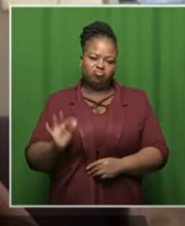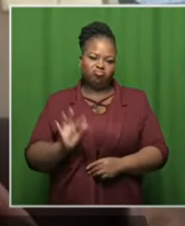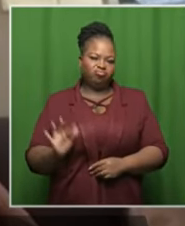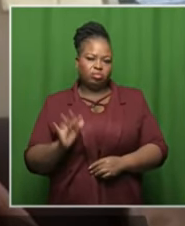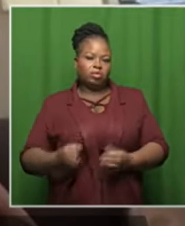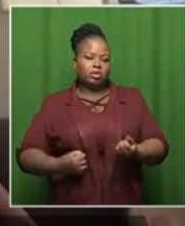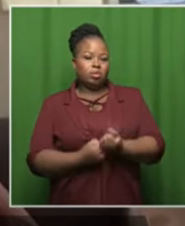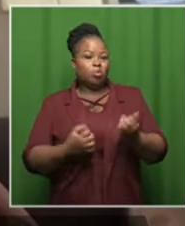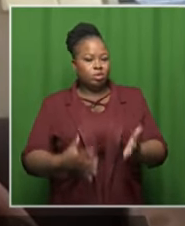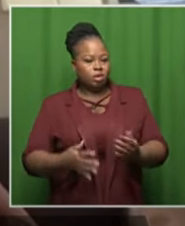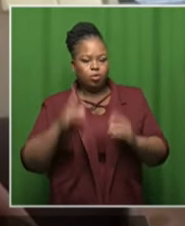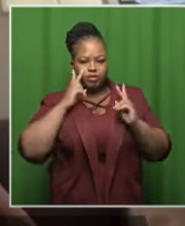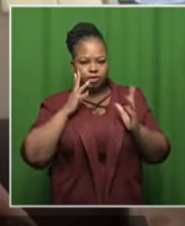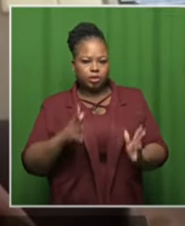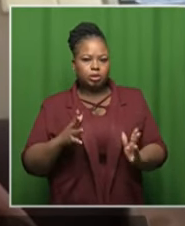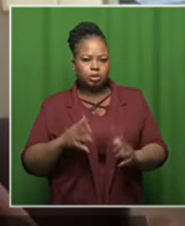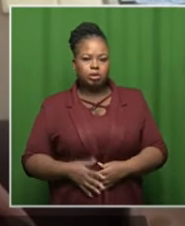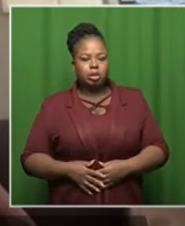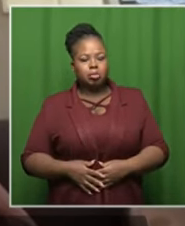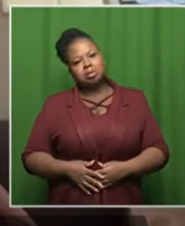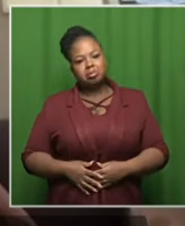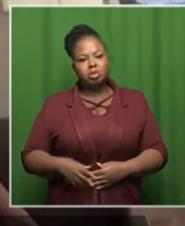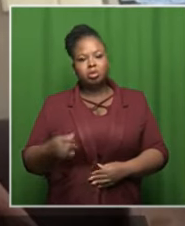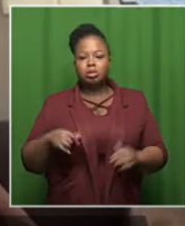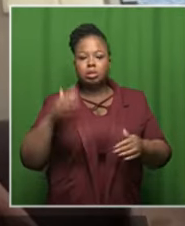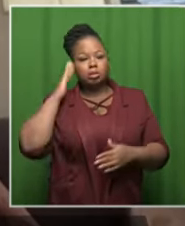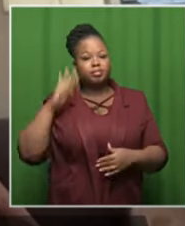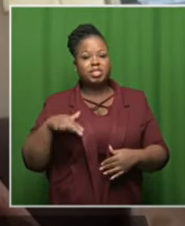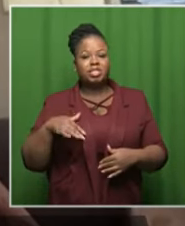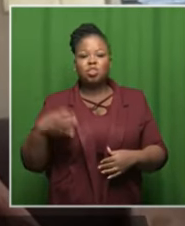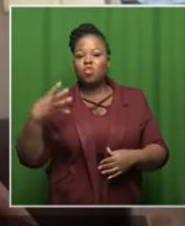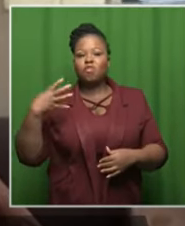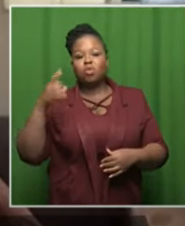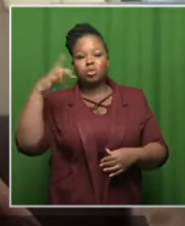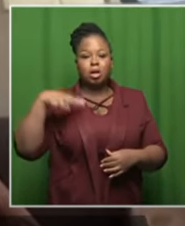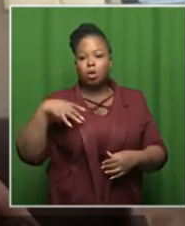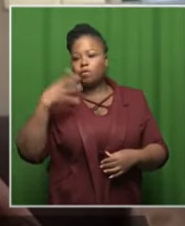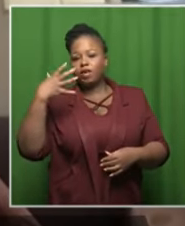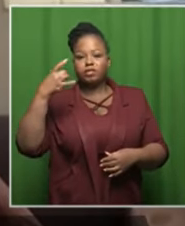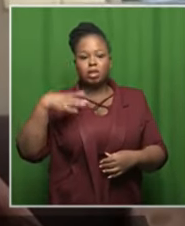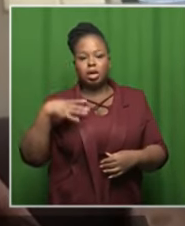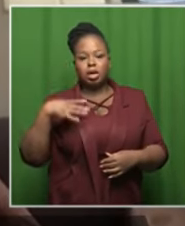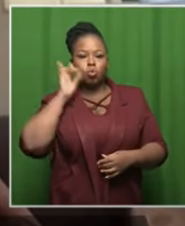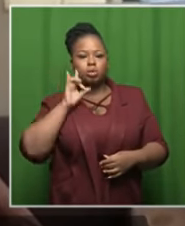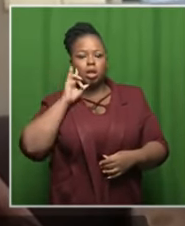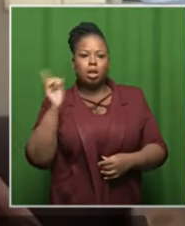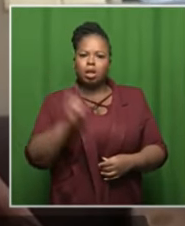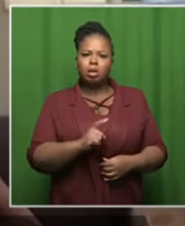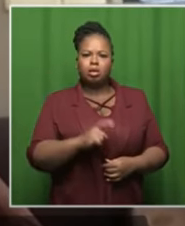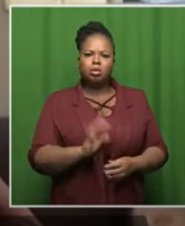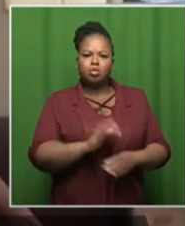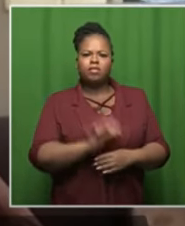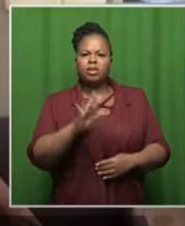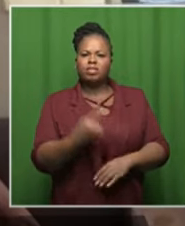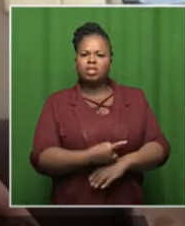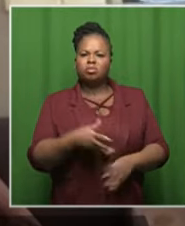supporter or visitor doesn't stay in a two-star hotel they stay four star five star they come here for more than five days to